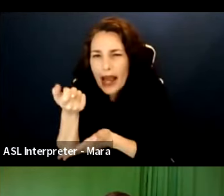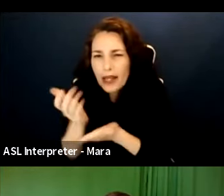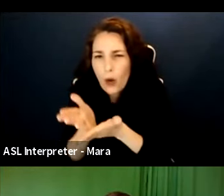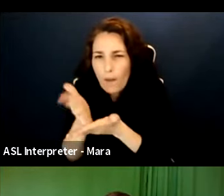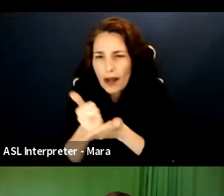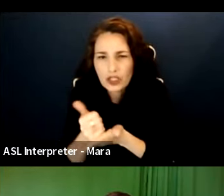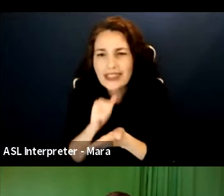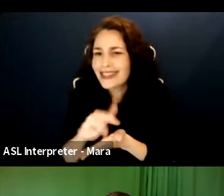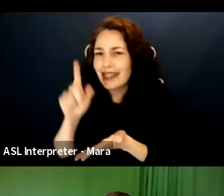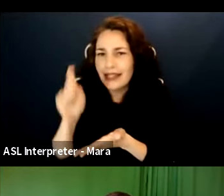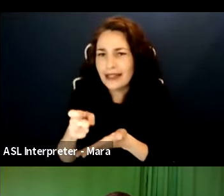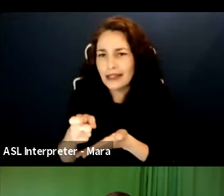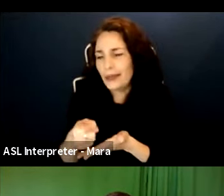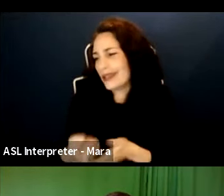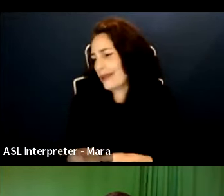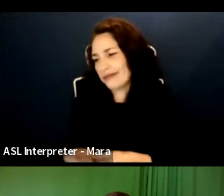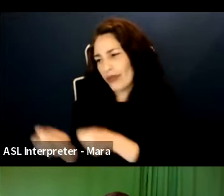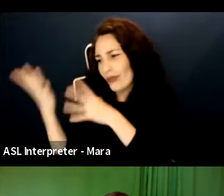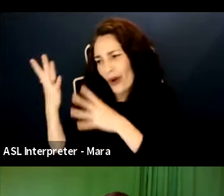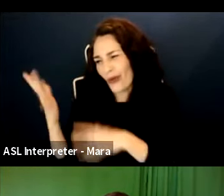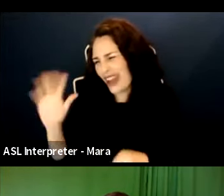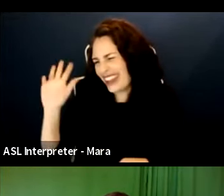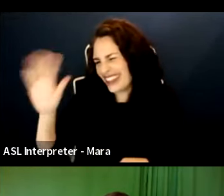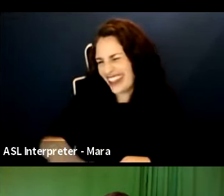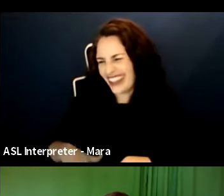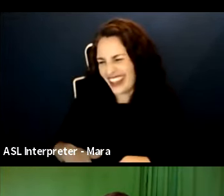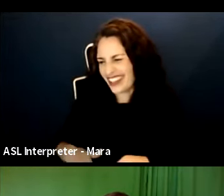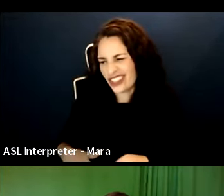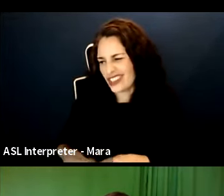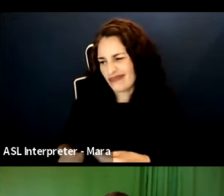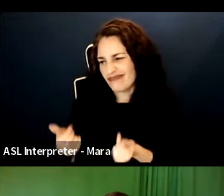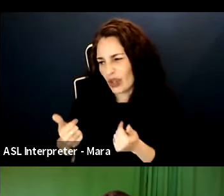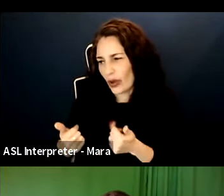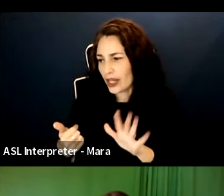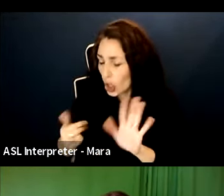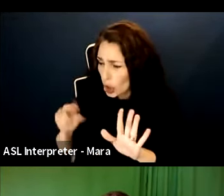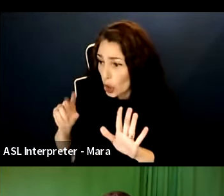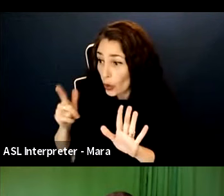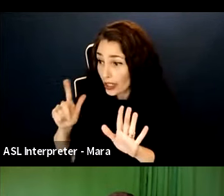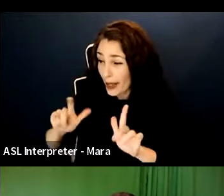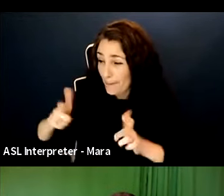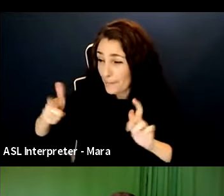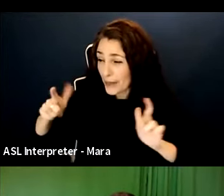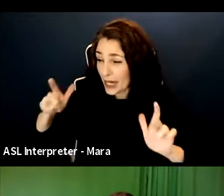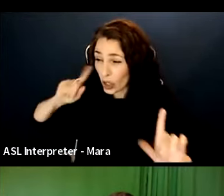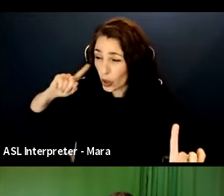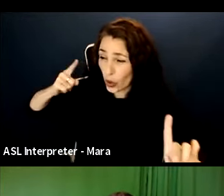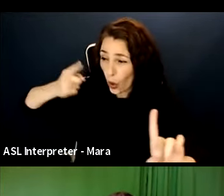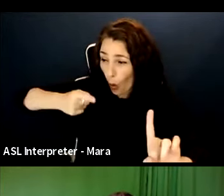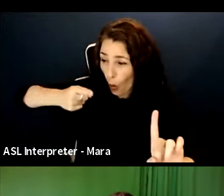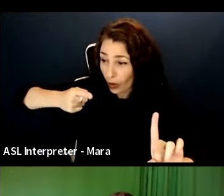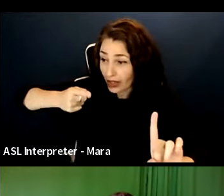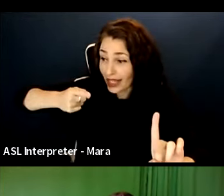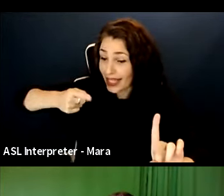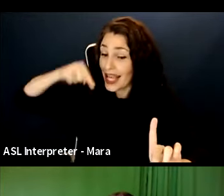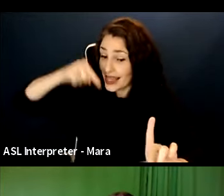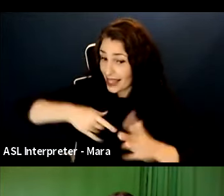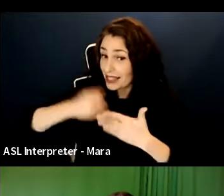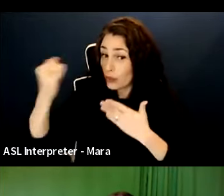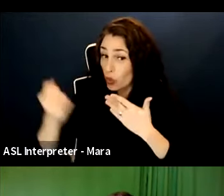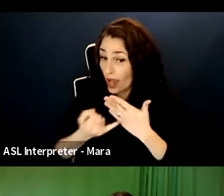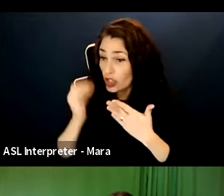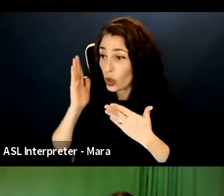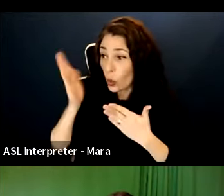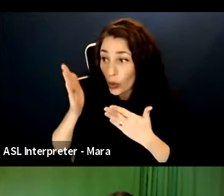projects. You can have a larger purpose to your goal, as mentioned earlier, where this project can be the stepping stone to something larger,